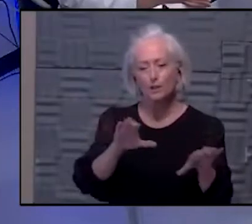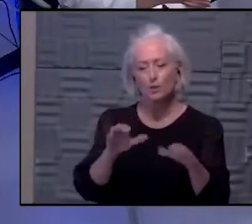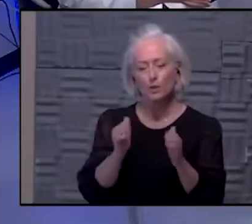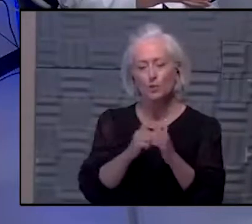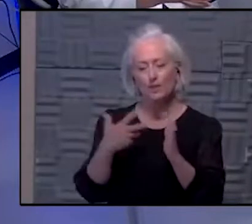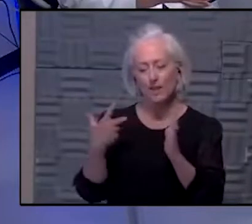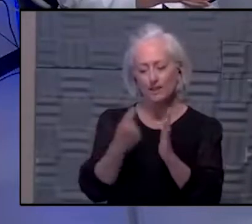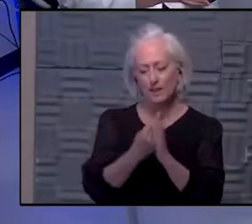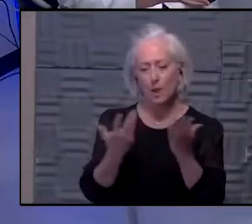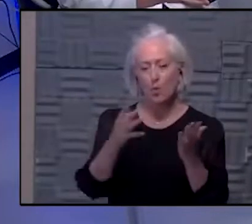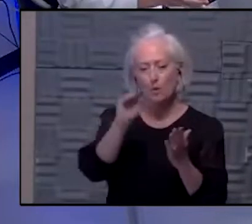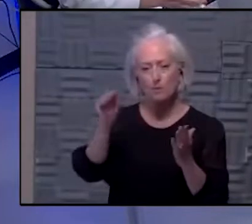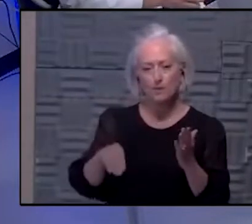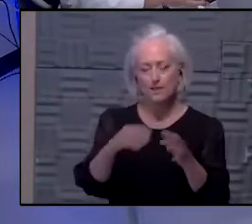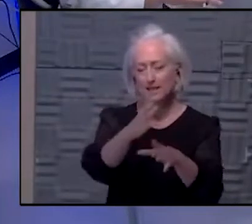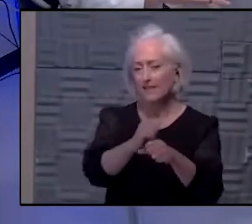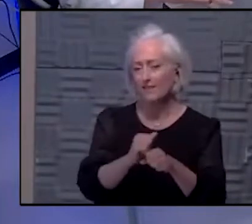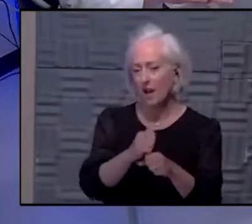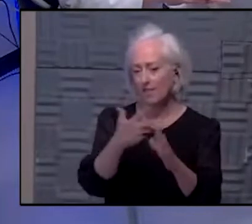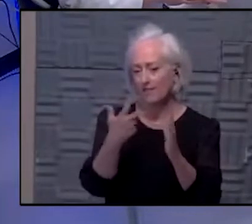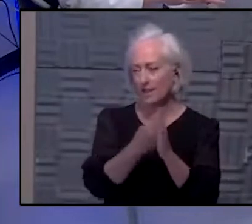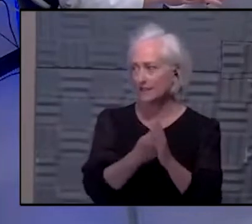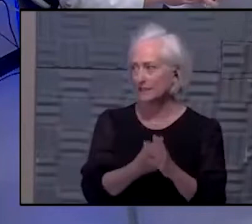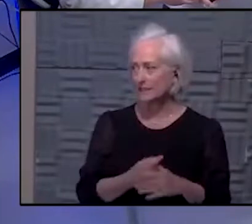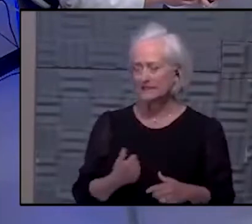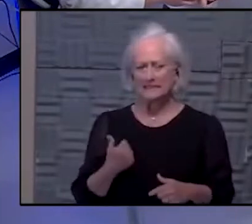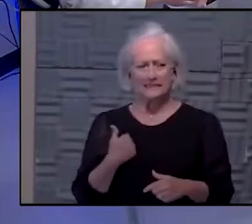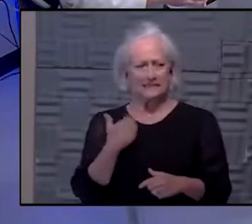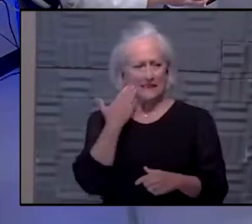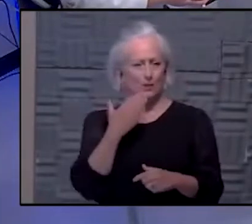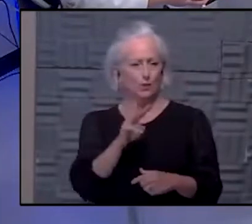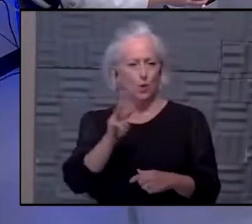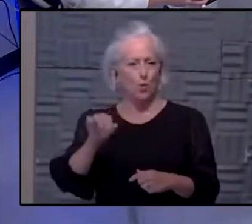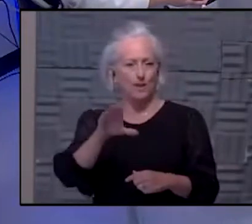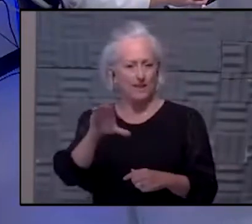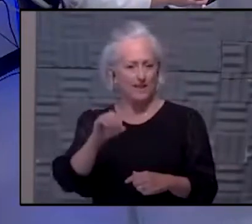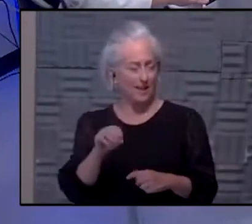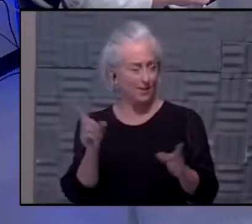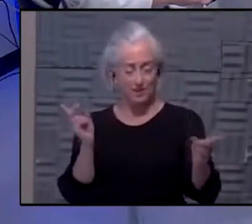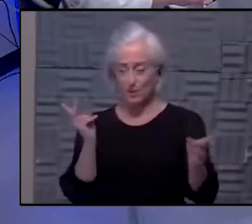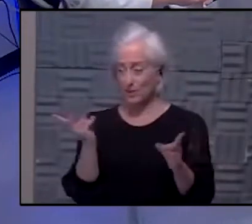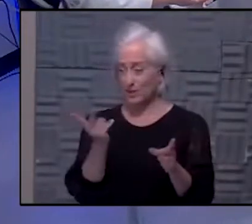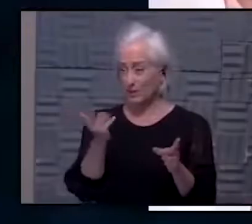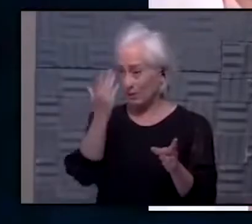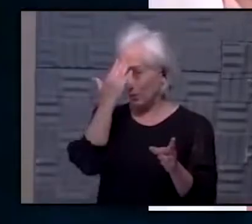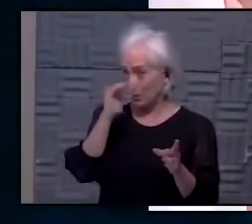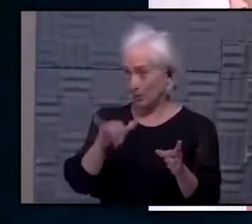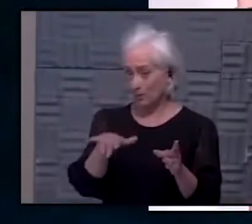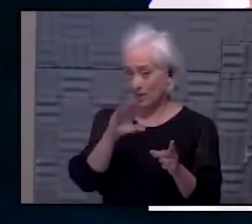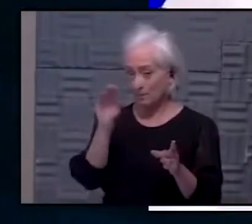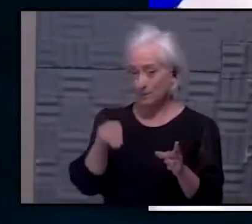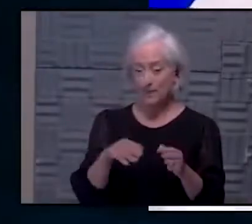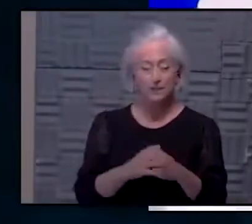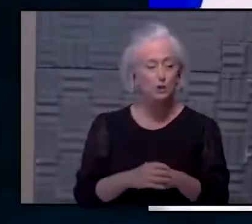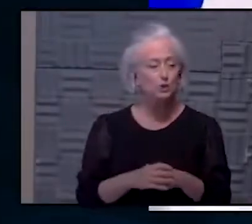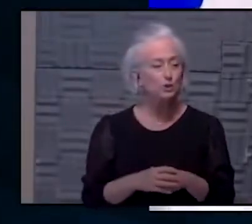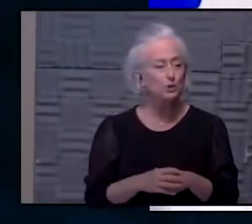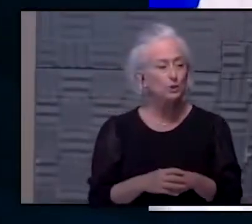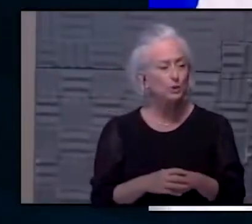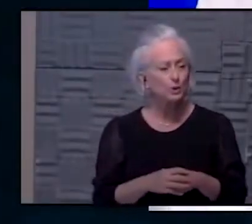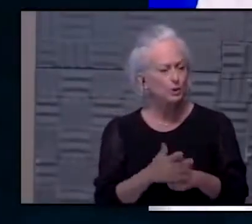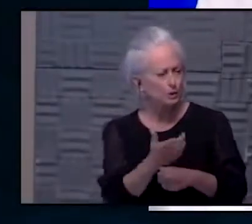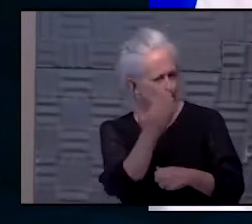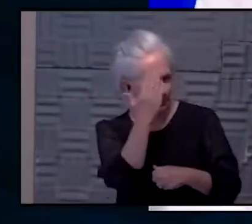What percentage of people have been vaccinated? I don't know the Wyandotte County data specifically at either of you do, Dr. Norman. Do you know the Wyandotte County data? Do you have maybe at your